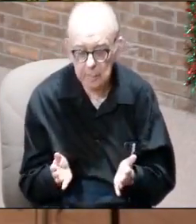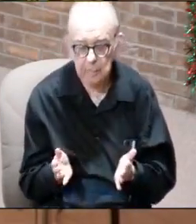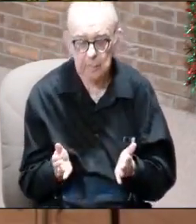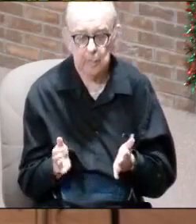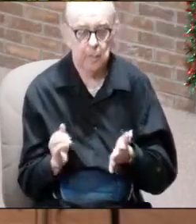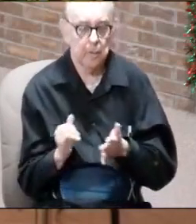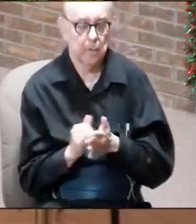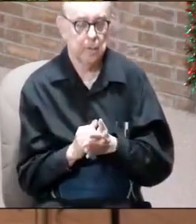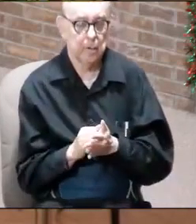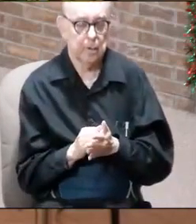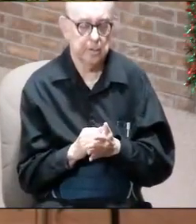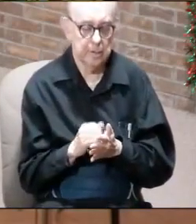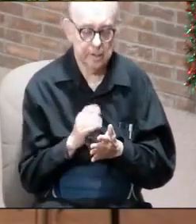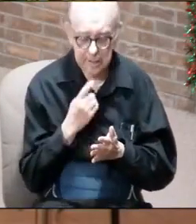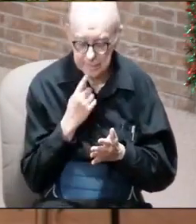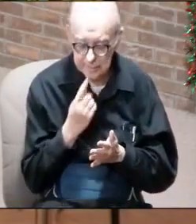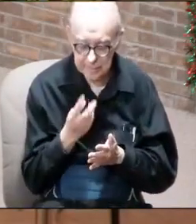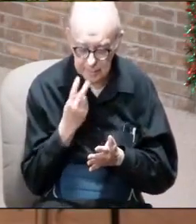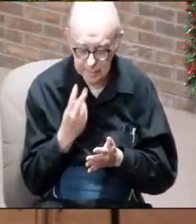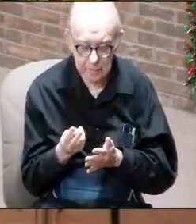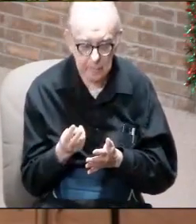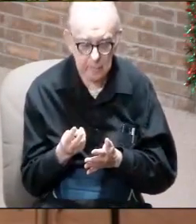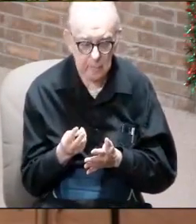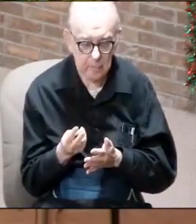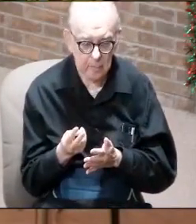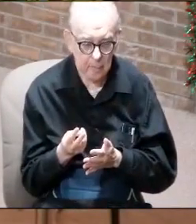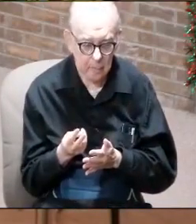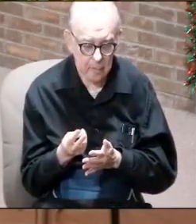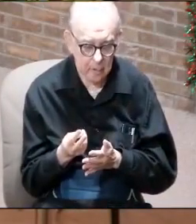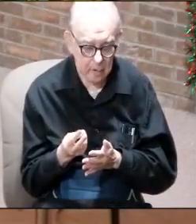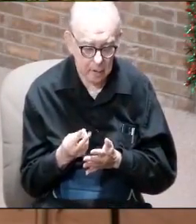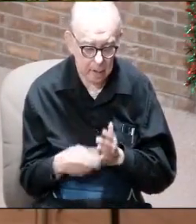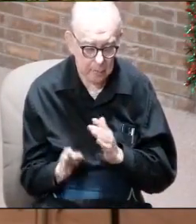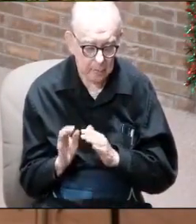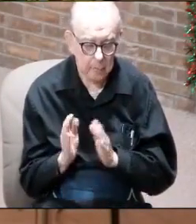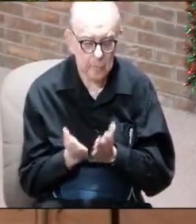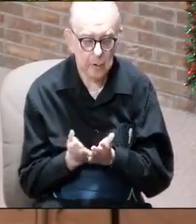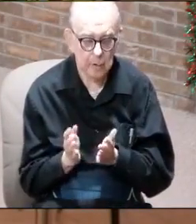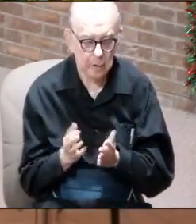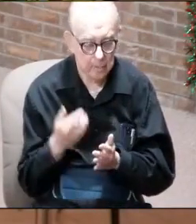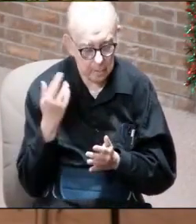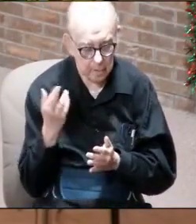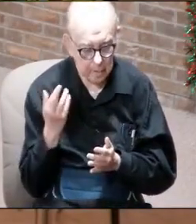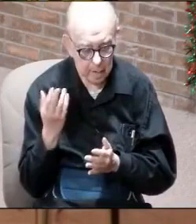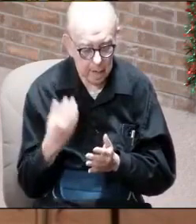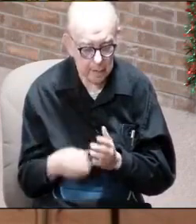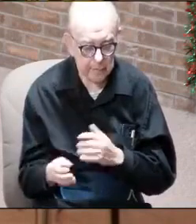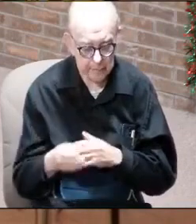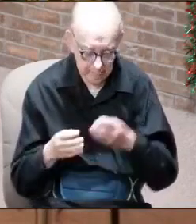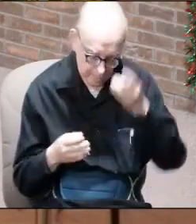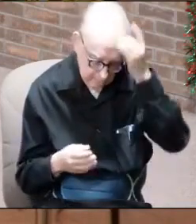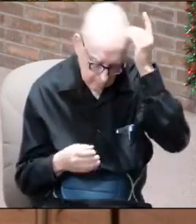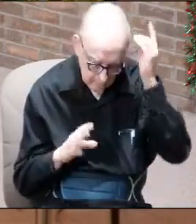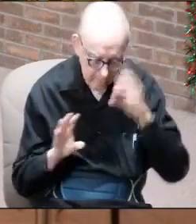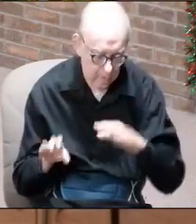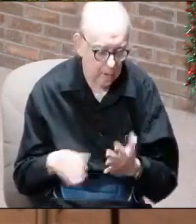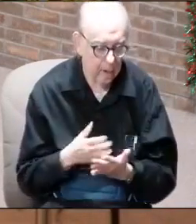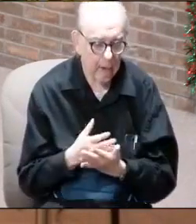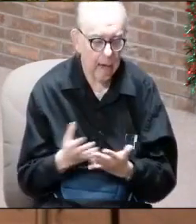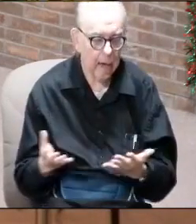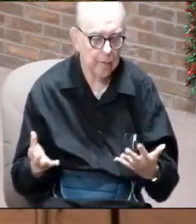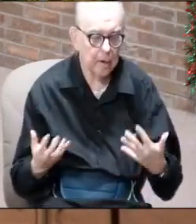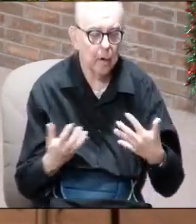that are now being portrayed out of the book of Revelation, out of Daniel, and how it all